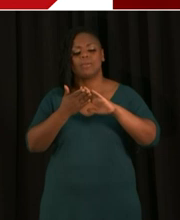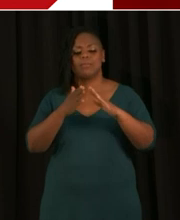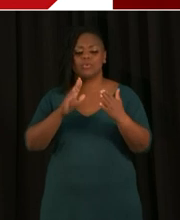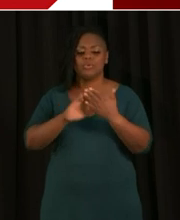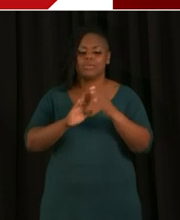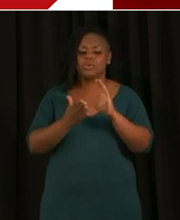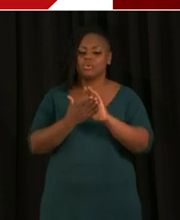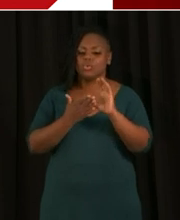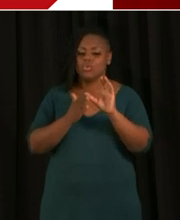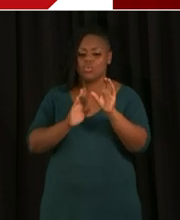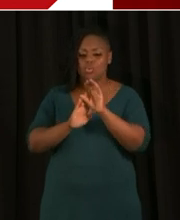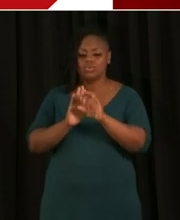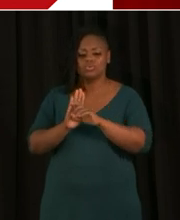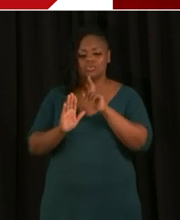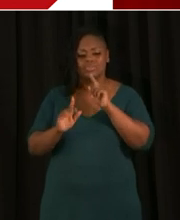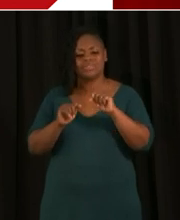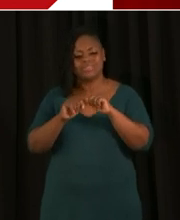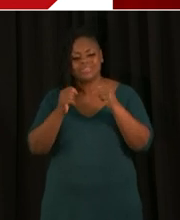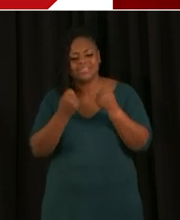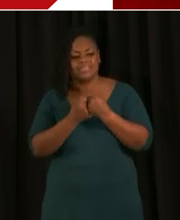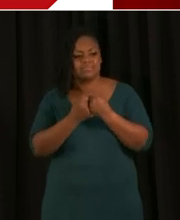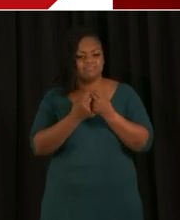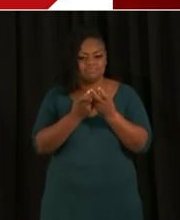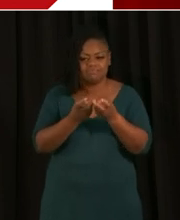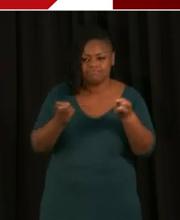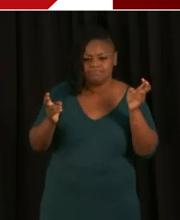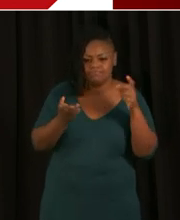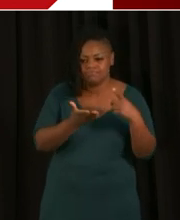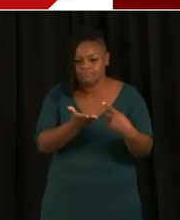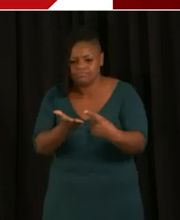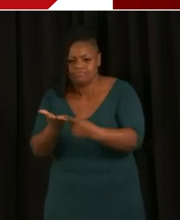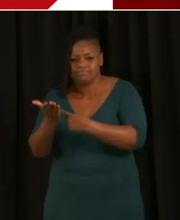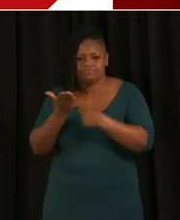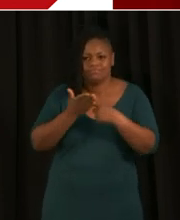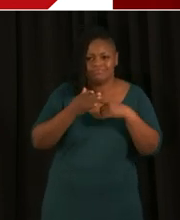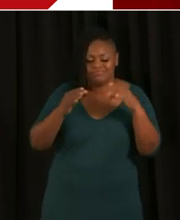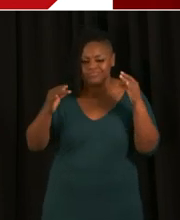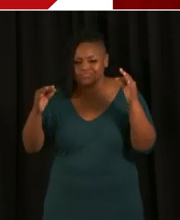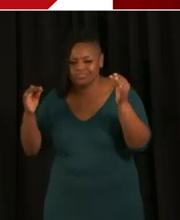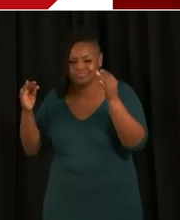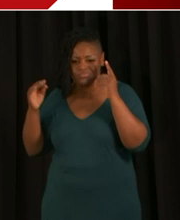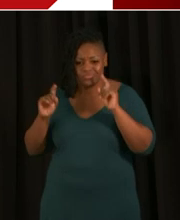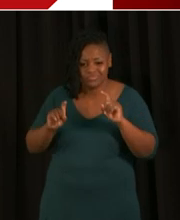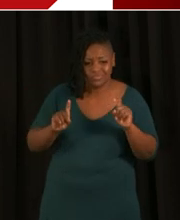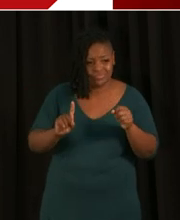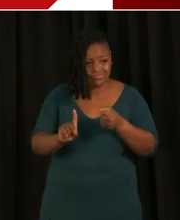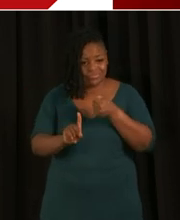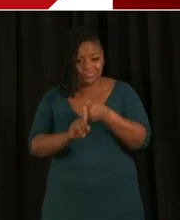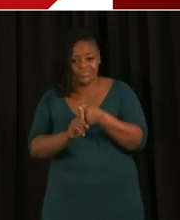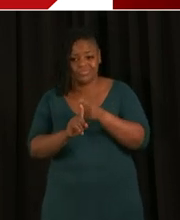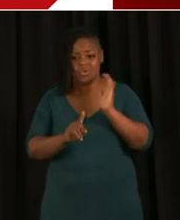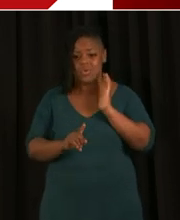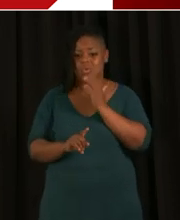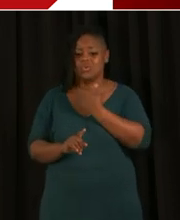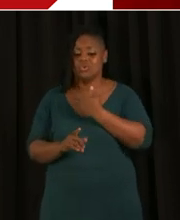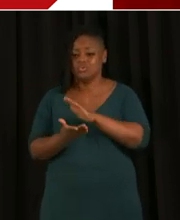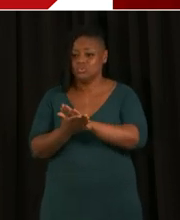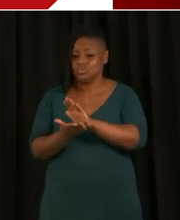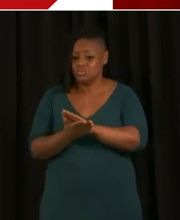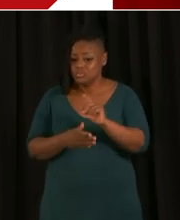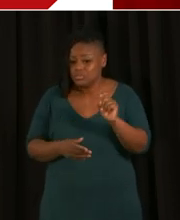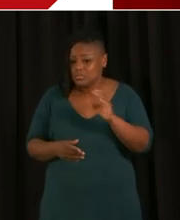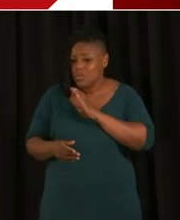which will influence the planning and the decisions that the school leaders will make about their individualized plan for their building.